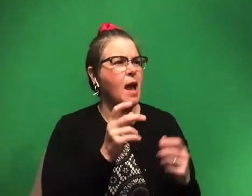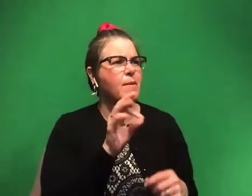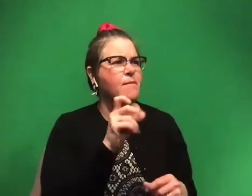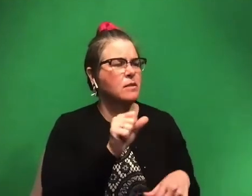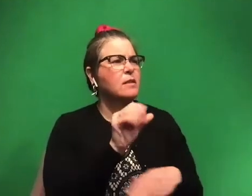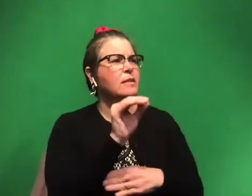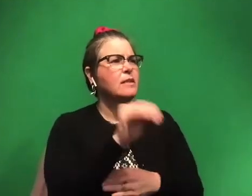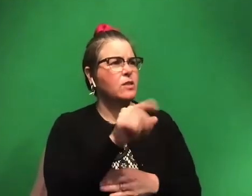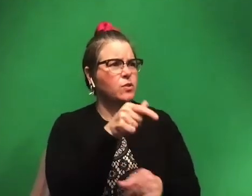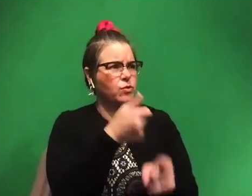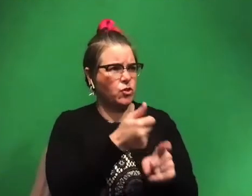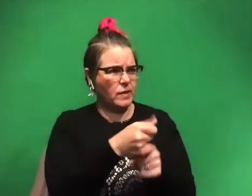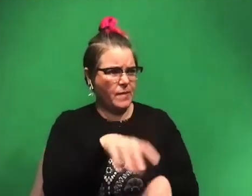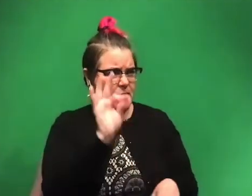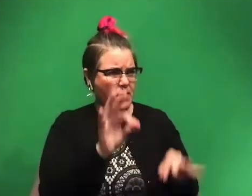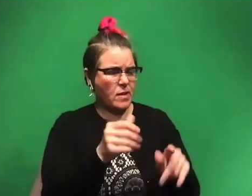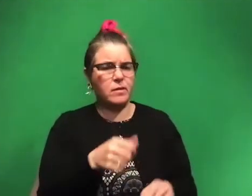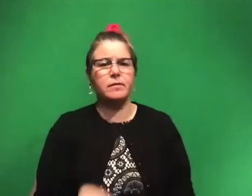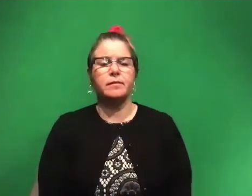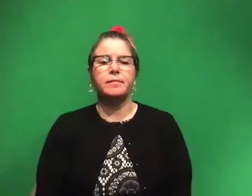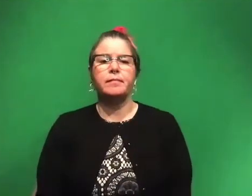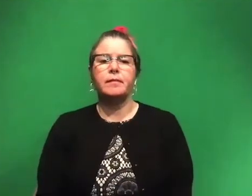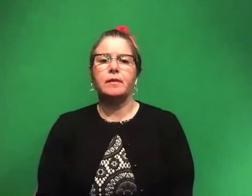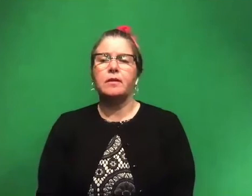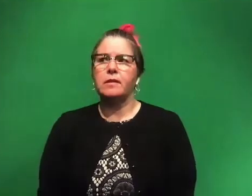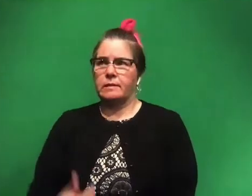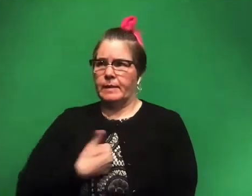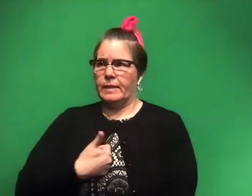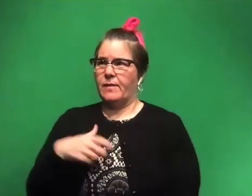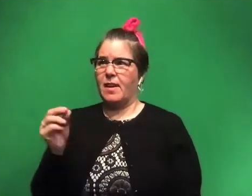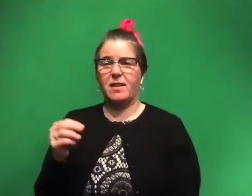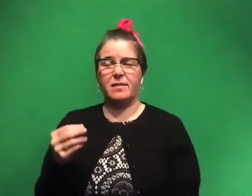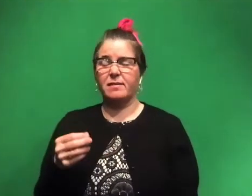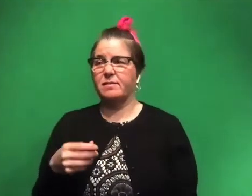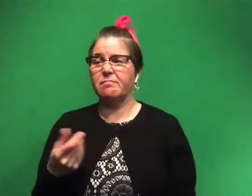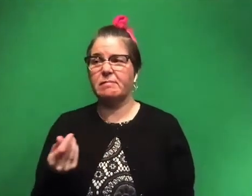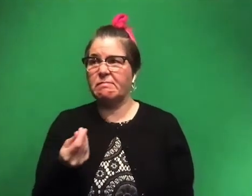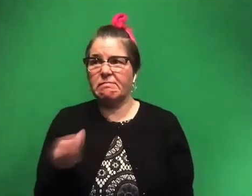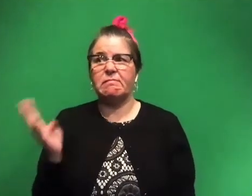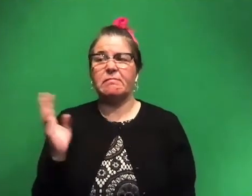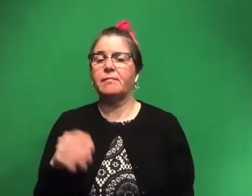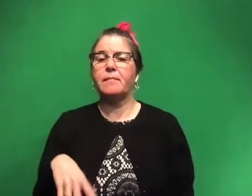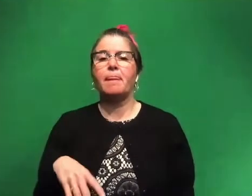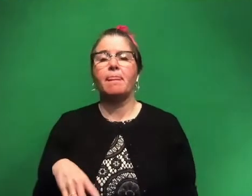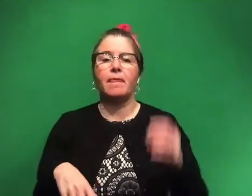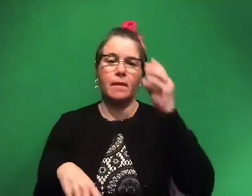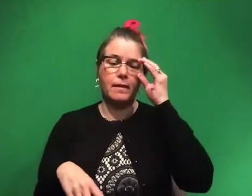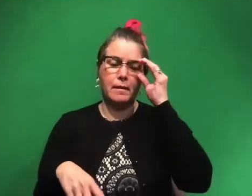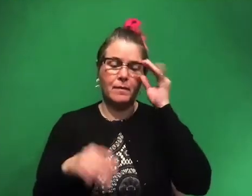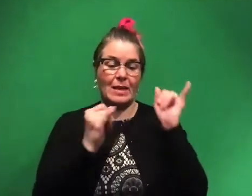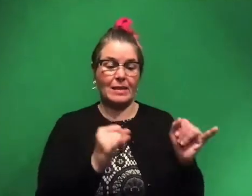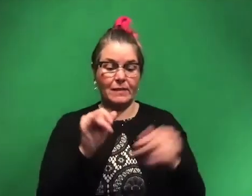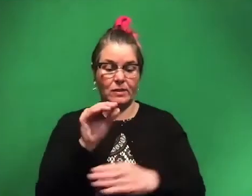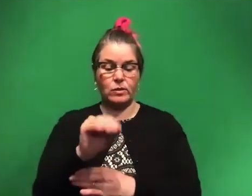have you uncovered? Have I uncovered? Oh my goodness. Dozens. Uh, so in terms of individual dinosaurs,